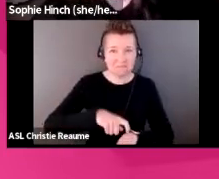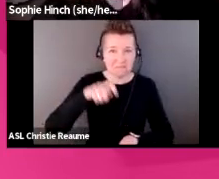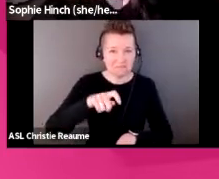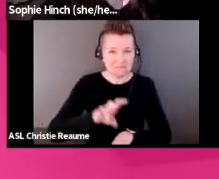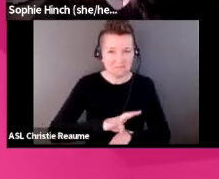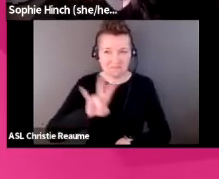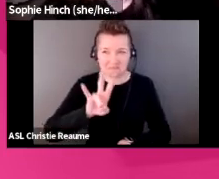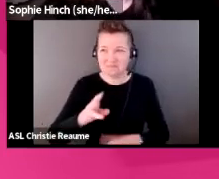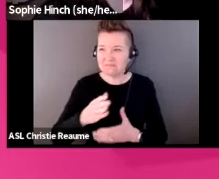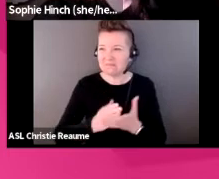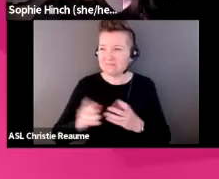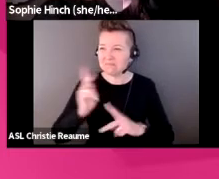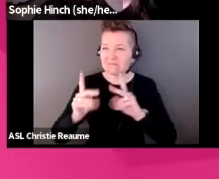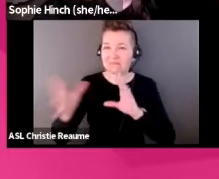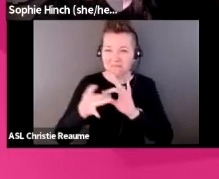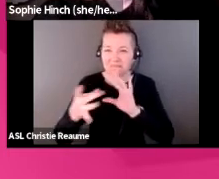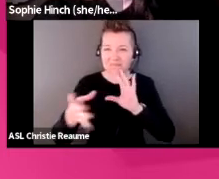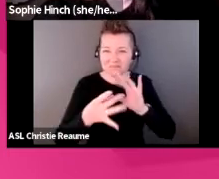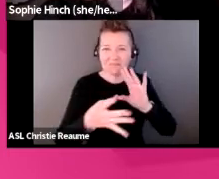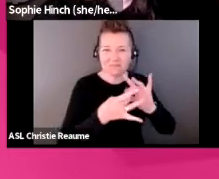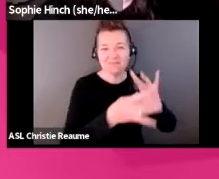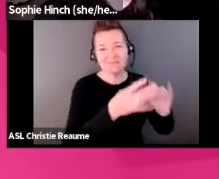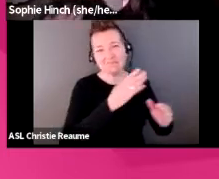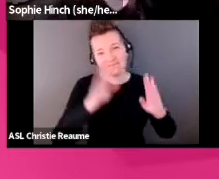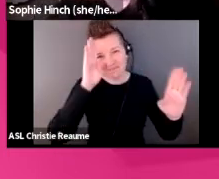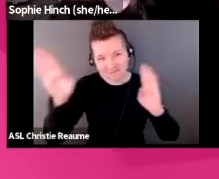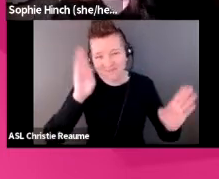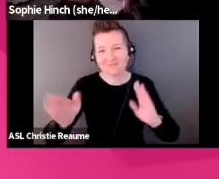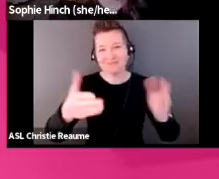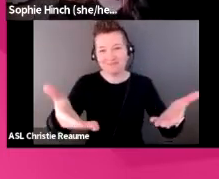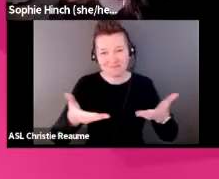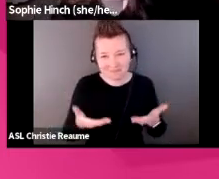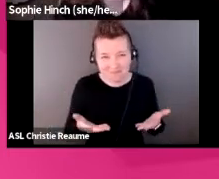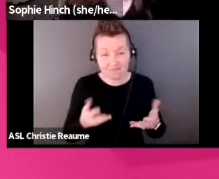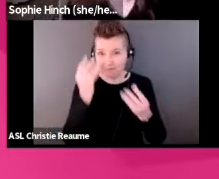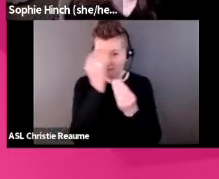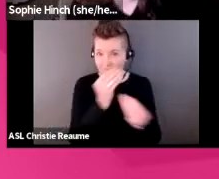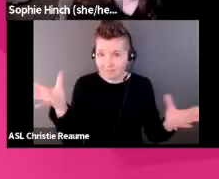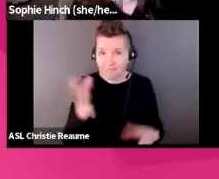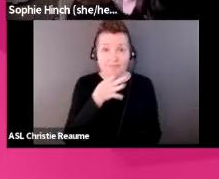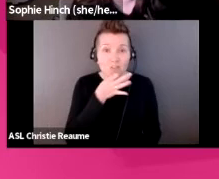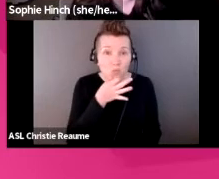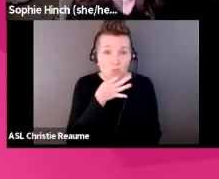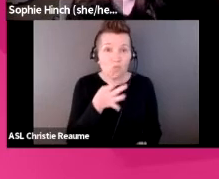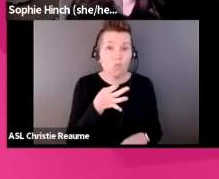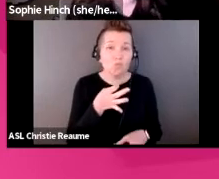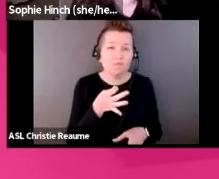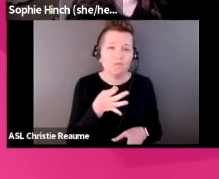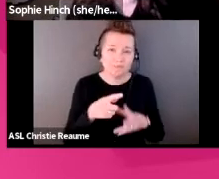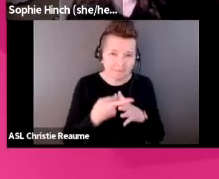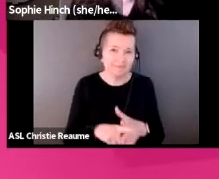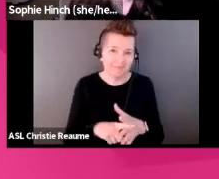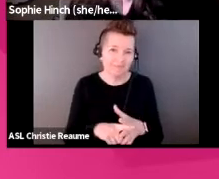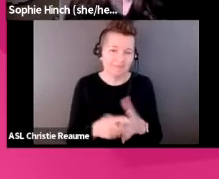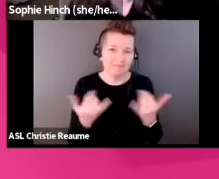Hello, welcome everyone. We will begin shortly. In the meantime, feel free to